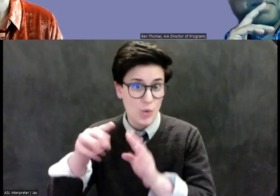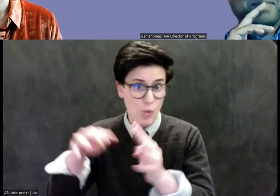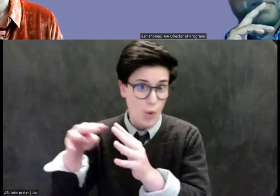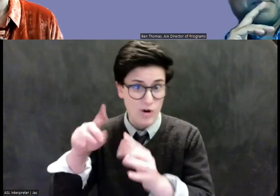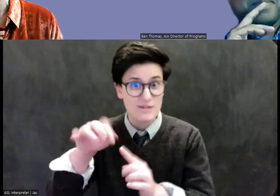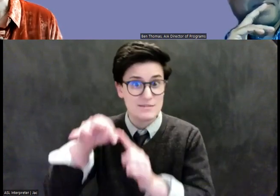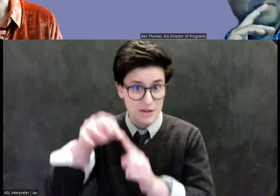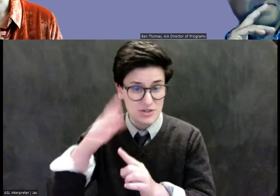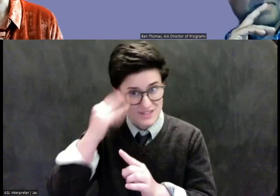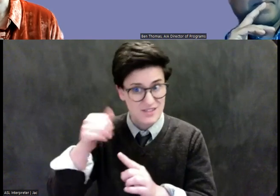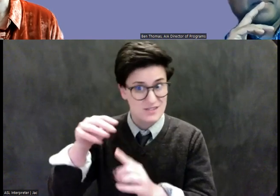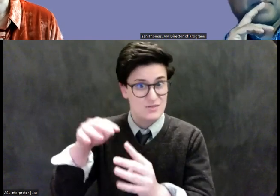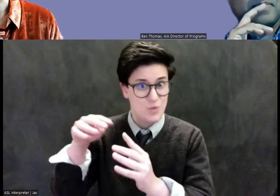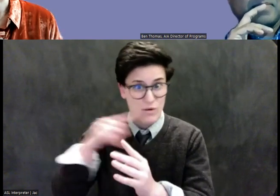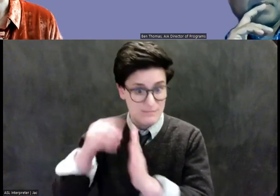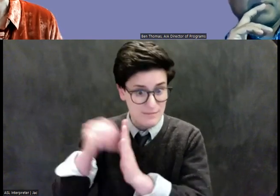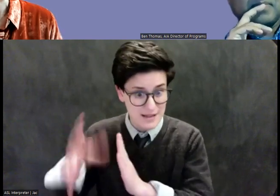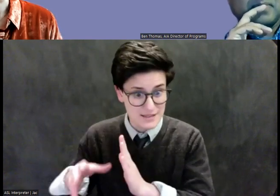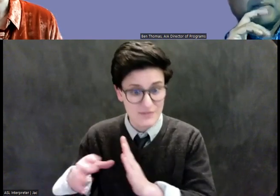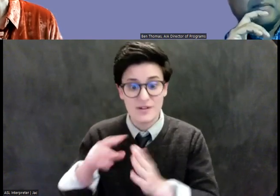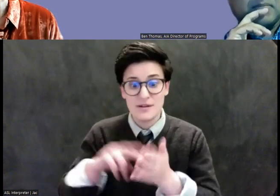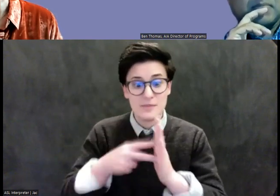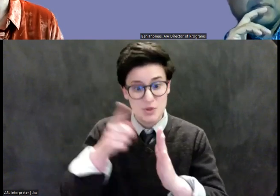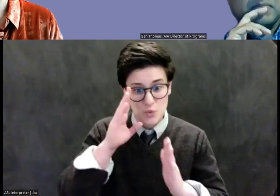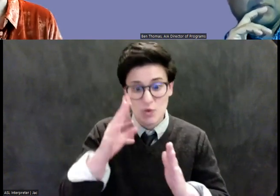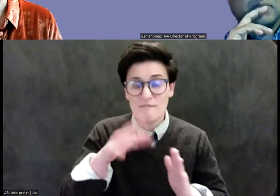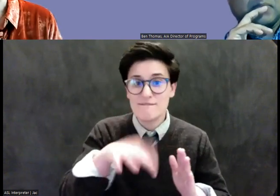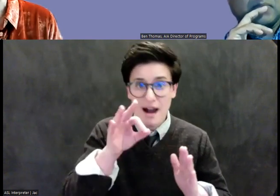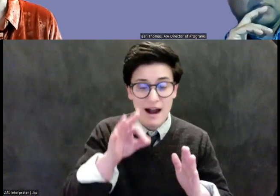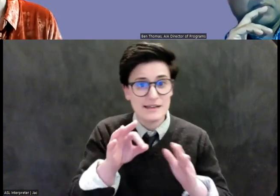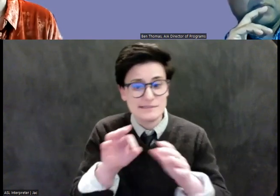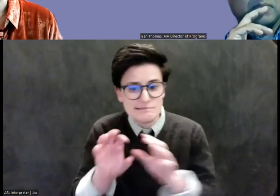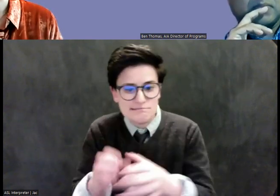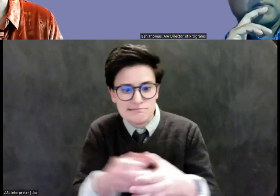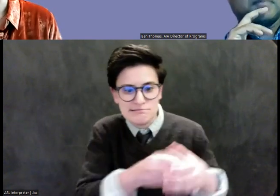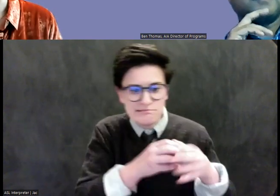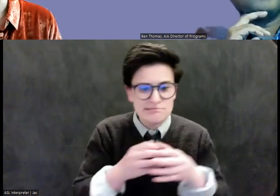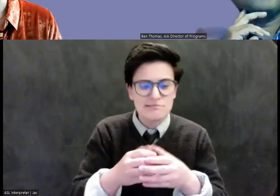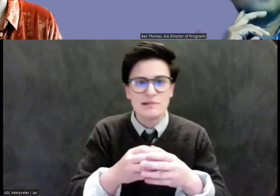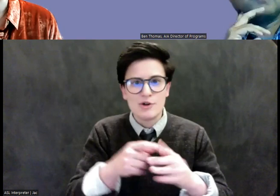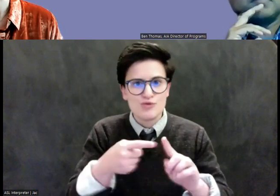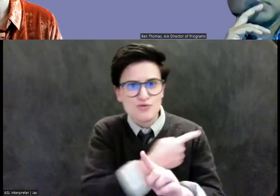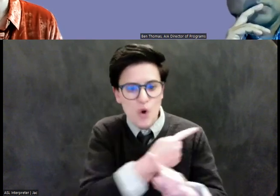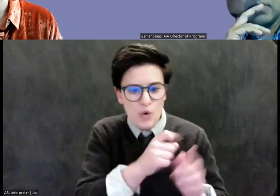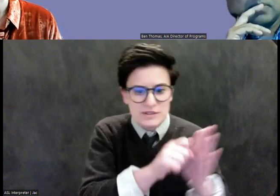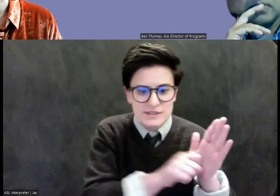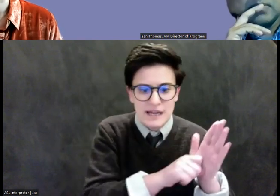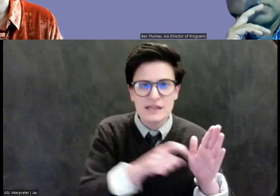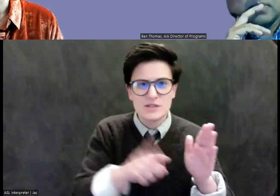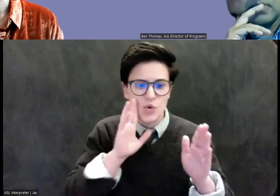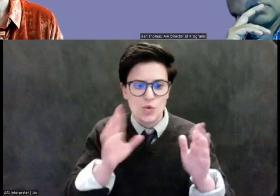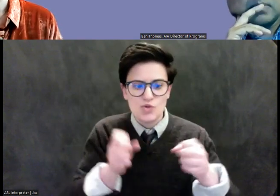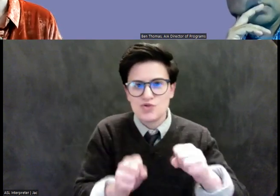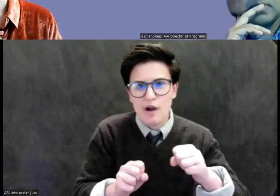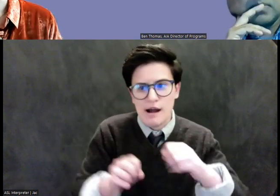states needing to finance hostilities. And they make use of resources within their territory to do that. It doesn't matter whether